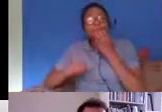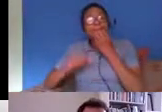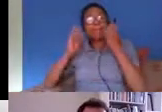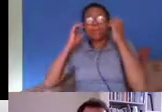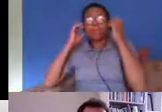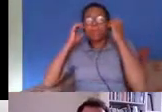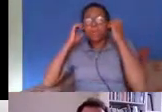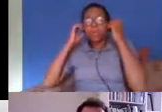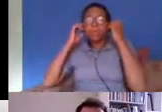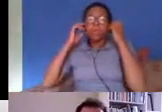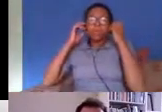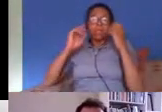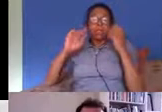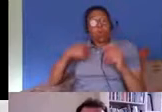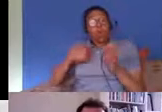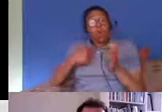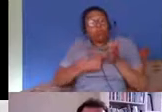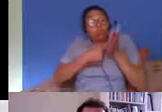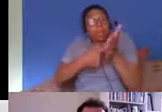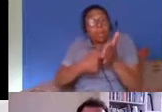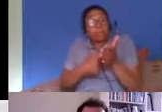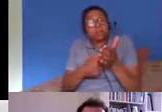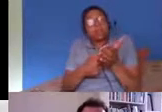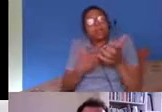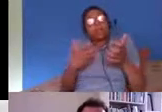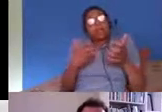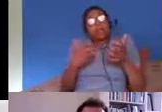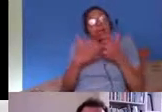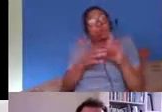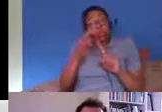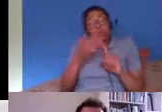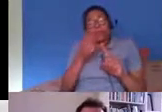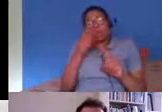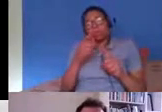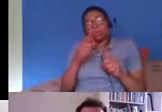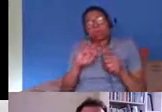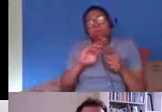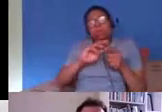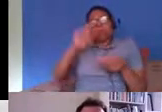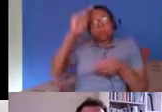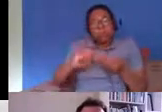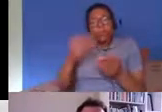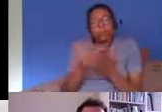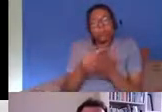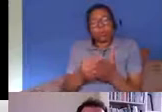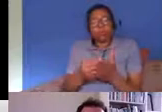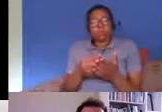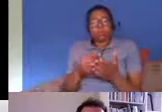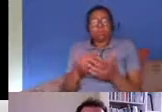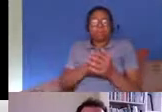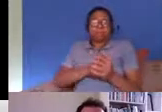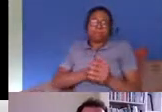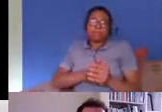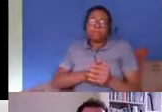waiting times and so on i'm not i don't want to dwell on those what i really want to talk about now is citizen on citizen immigration